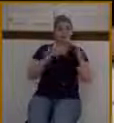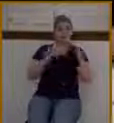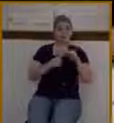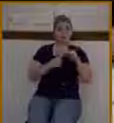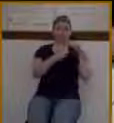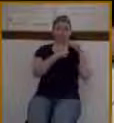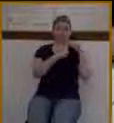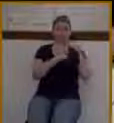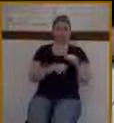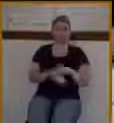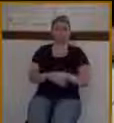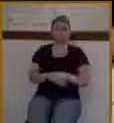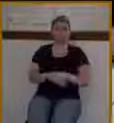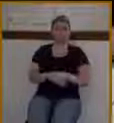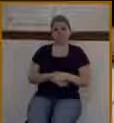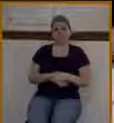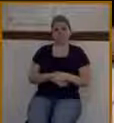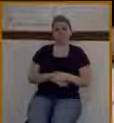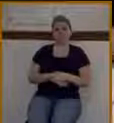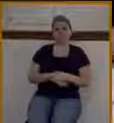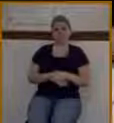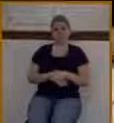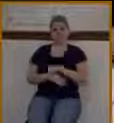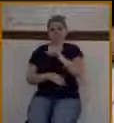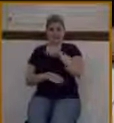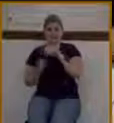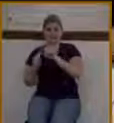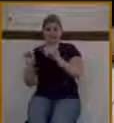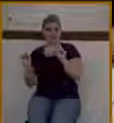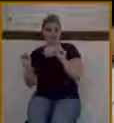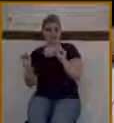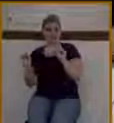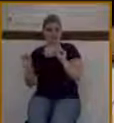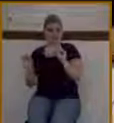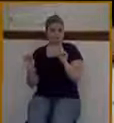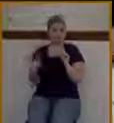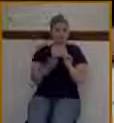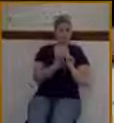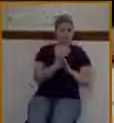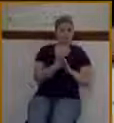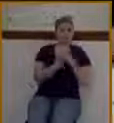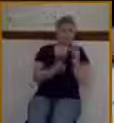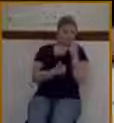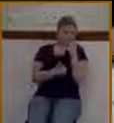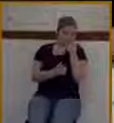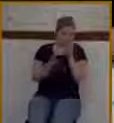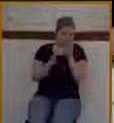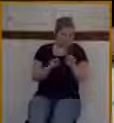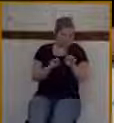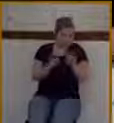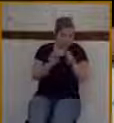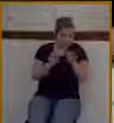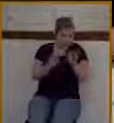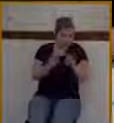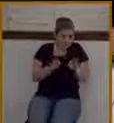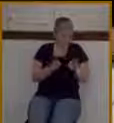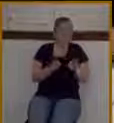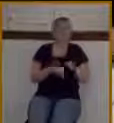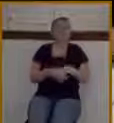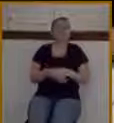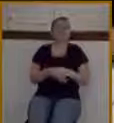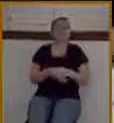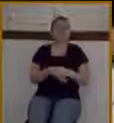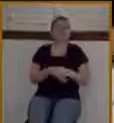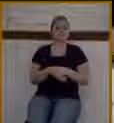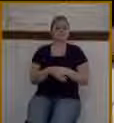here that I think that others do not. He adds a very small detail when Jesus rode into Jerusalem